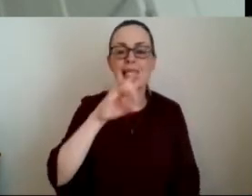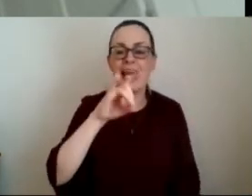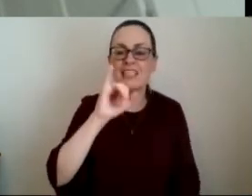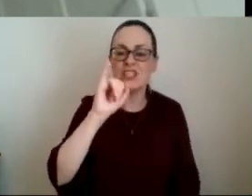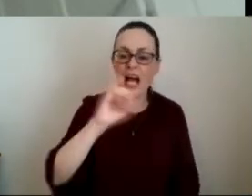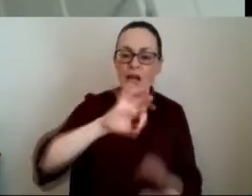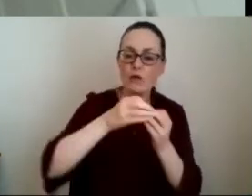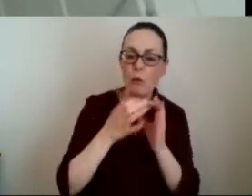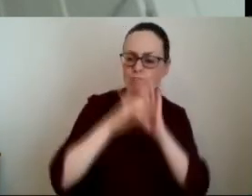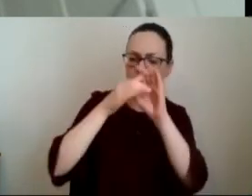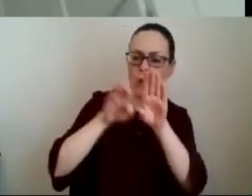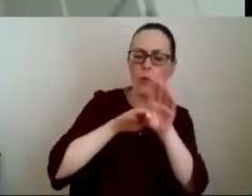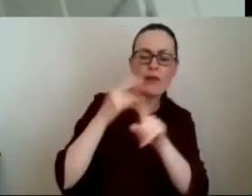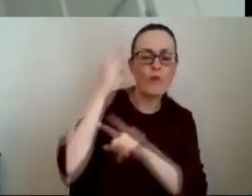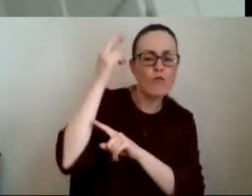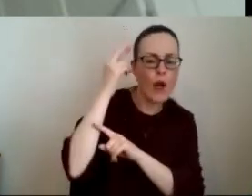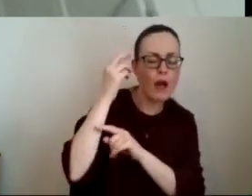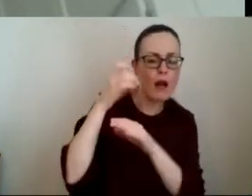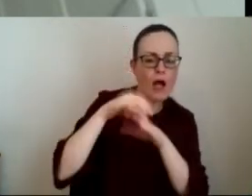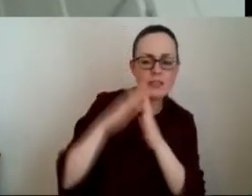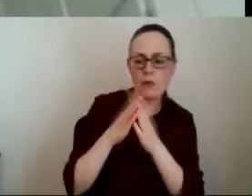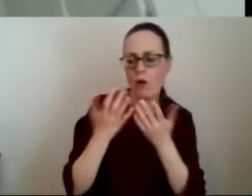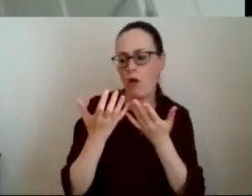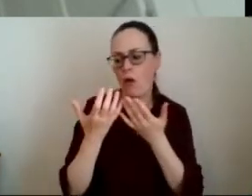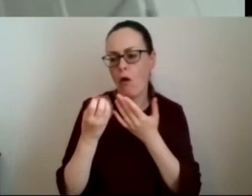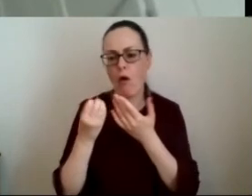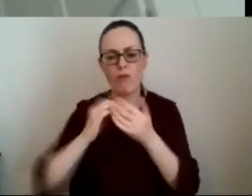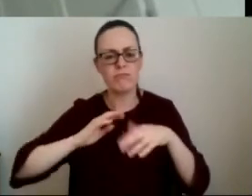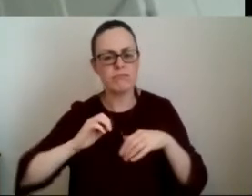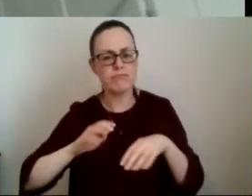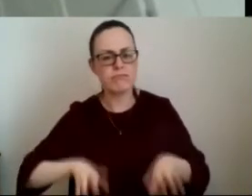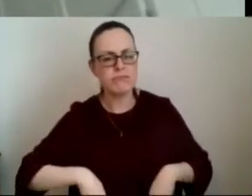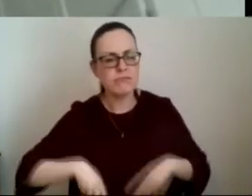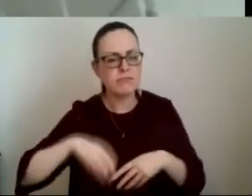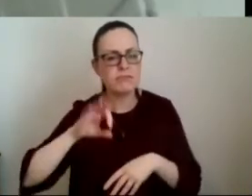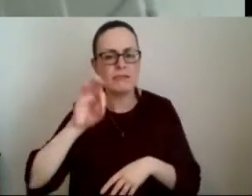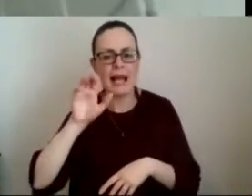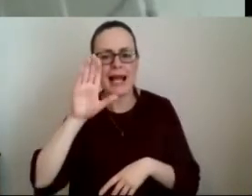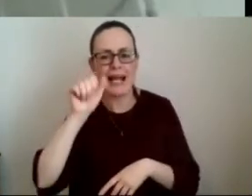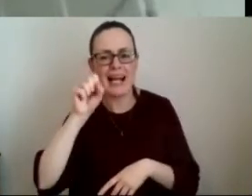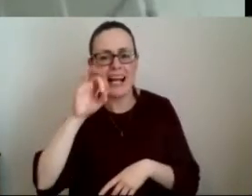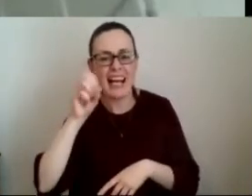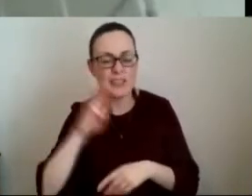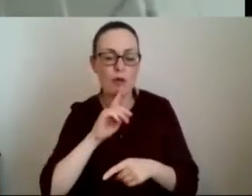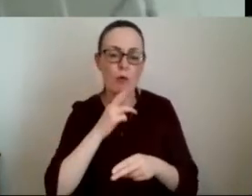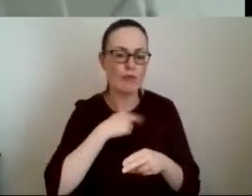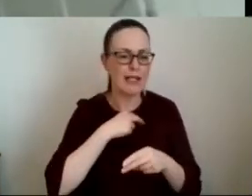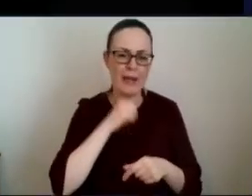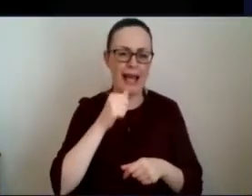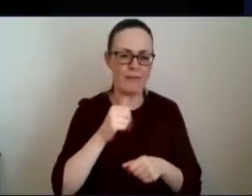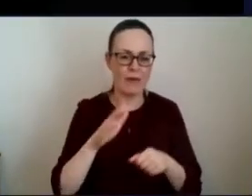with glasgow or whatever but but we don't have yet um a methodology for addressing that